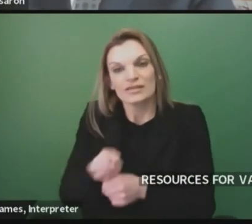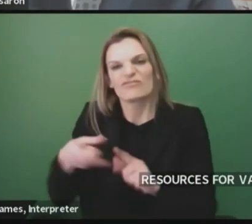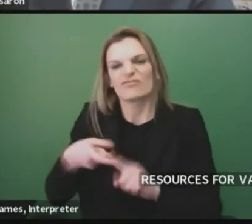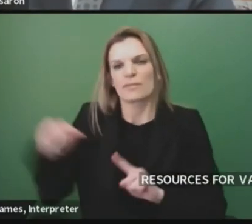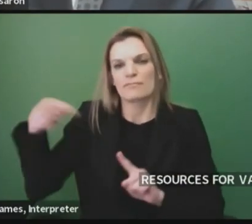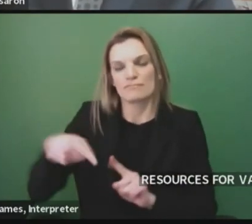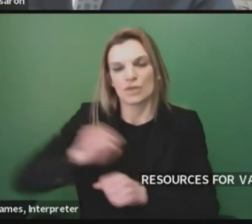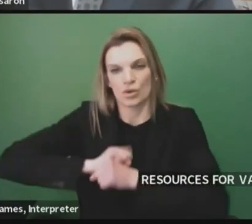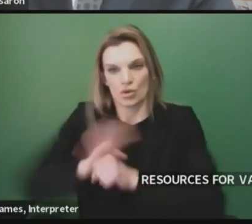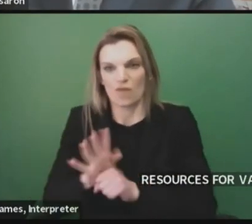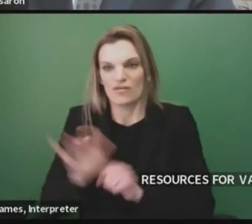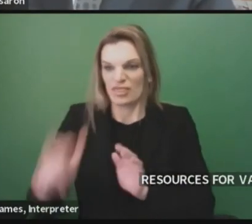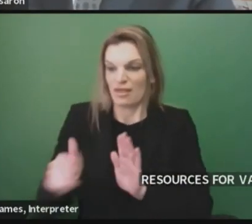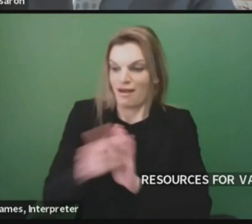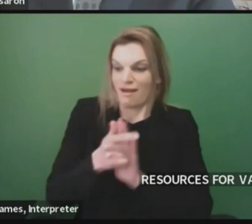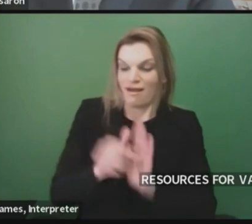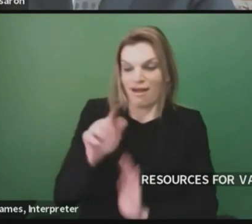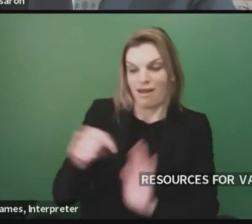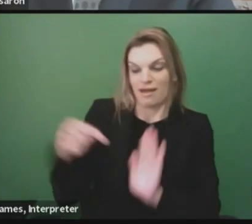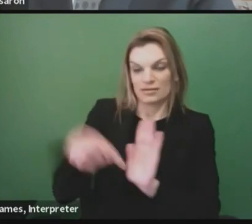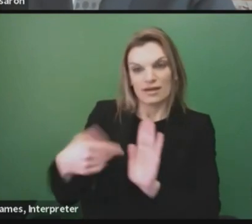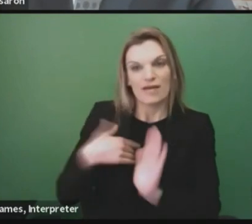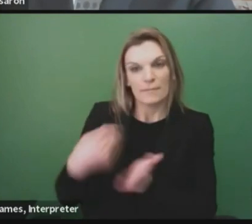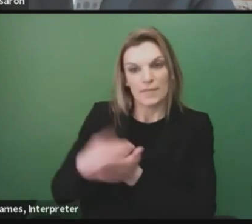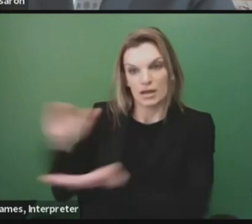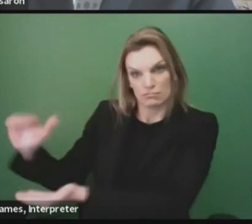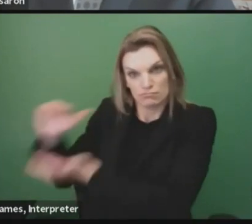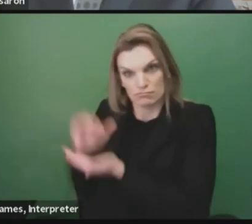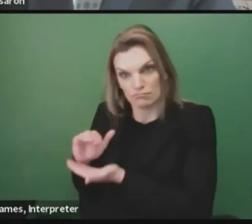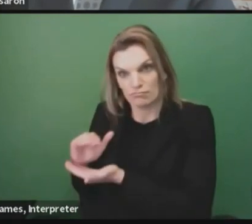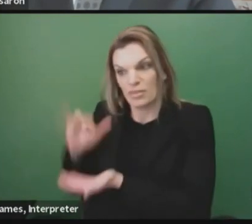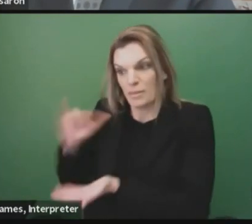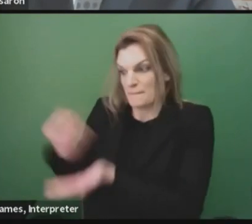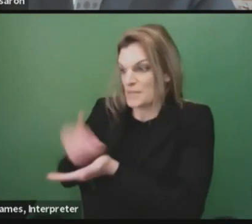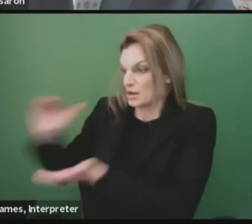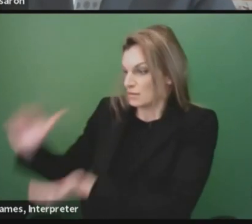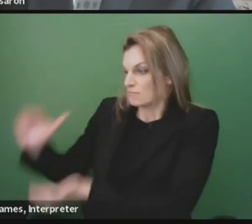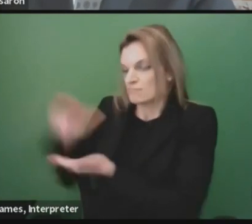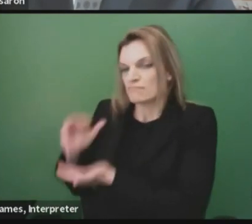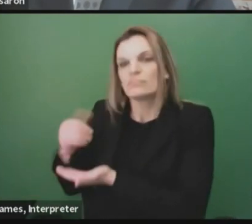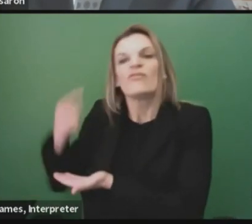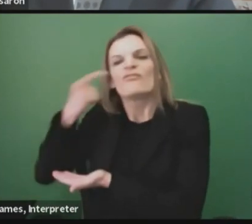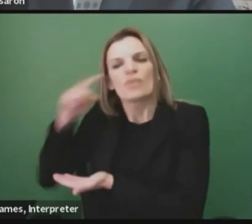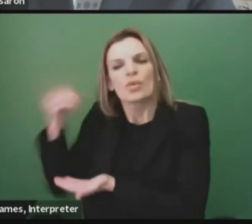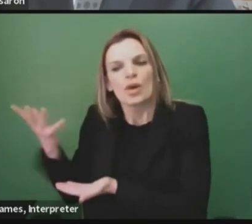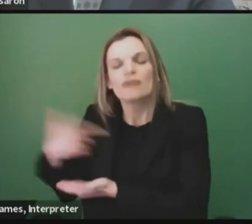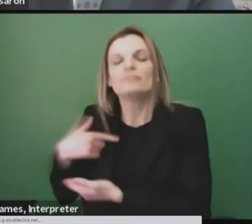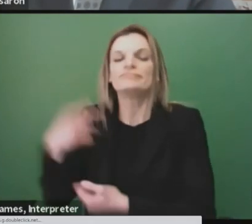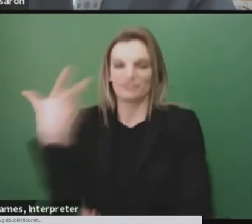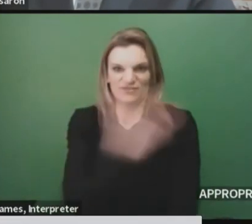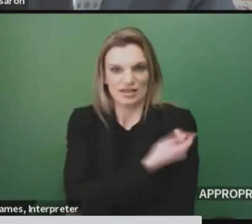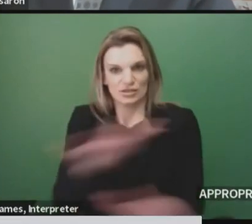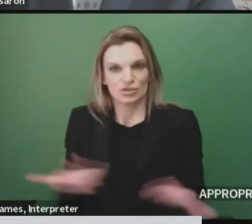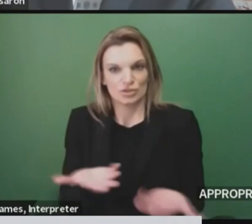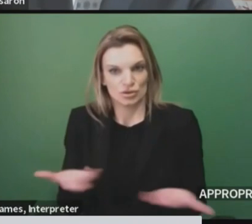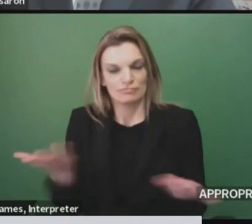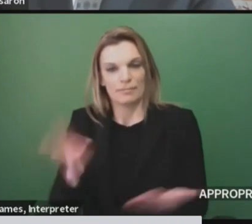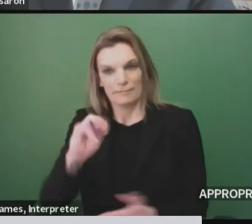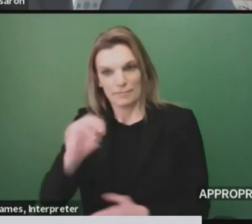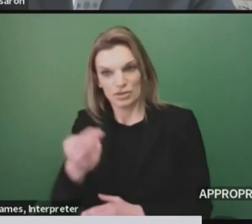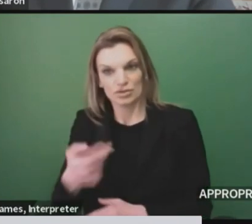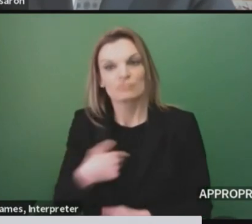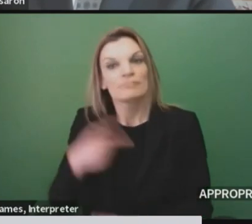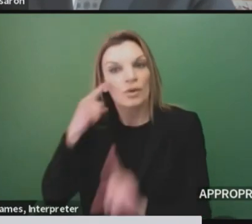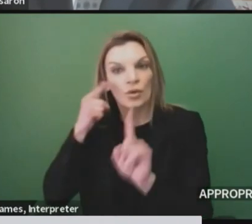My plan is to use this federal funding to scale up vaccine distribution in Michigan and bring us closer to our goal of